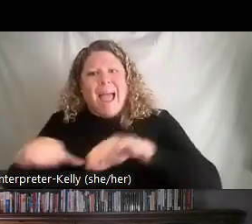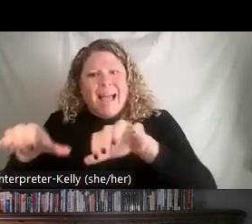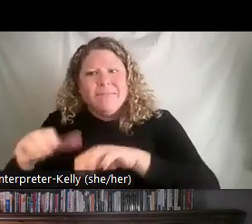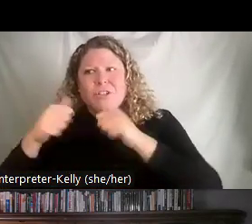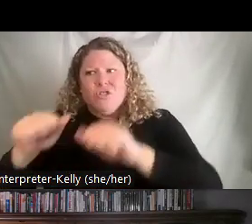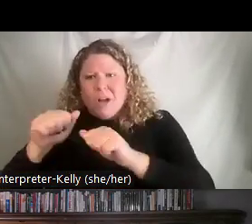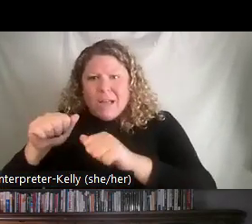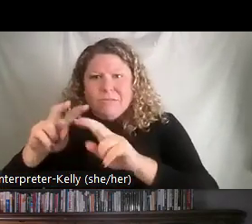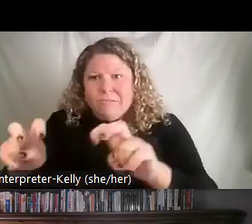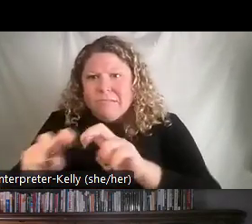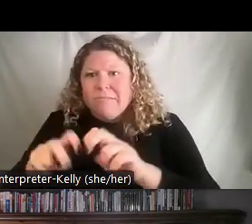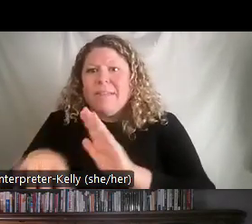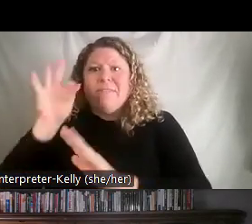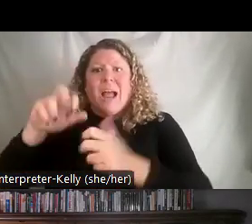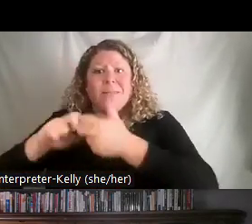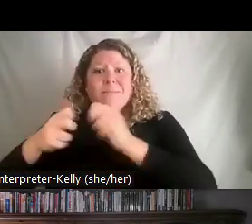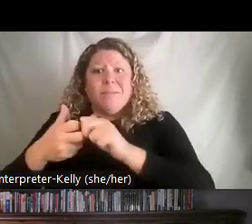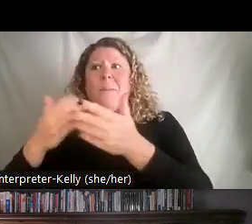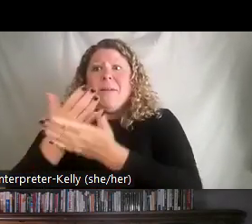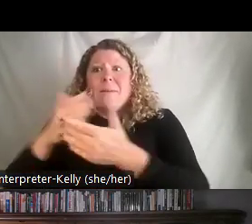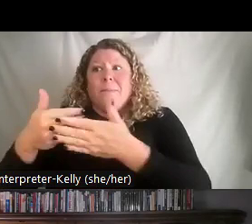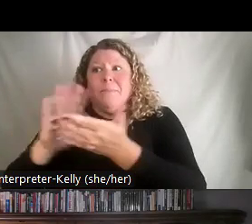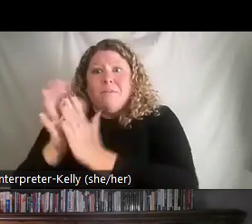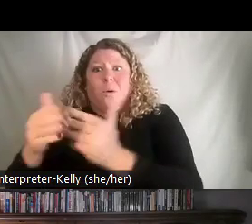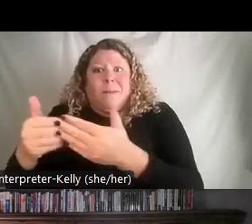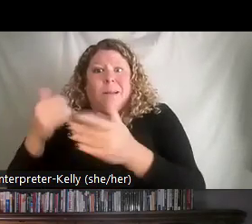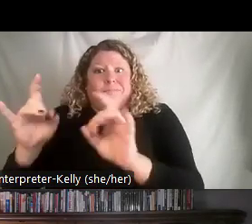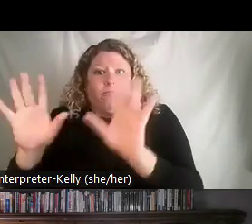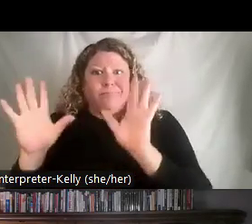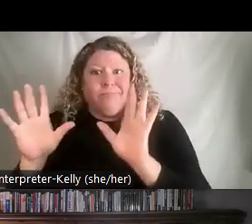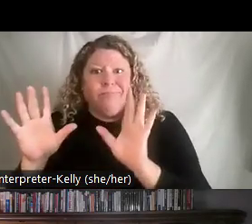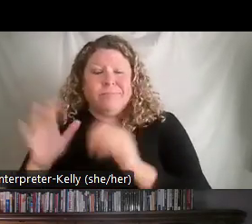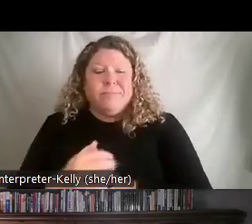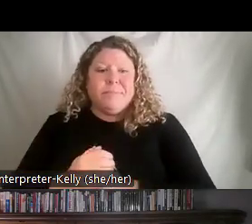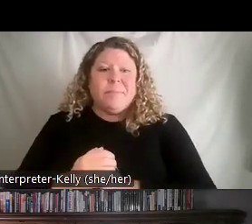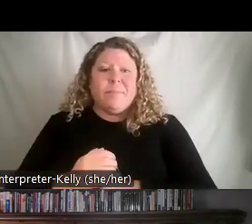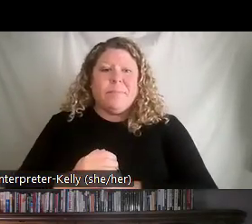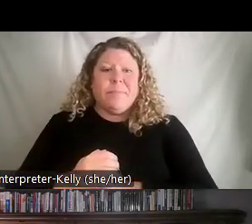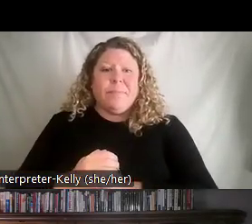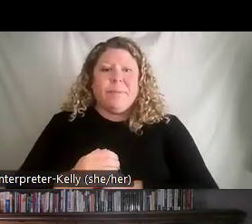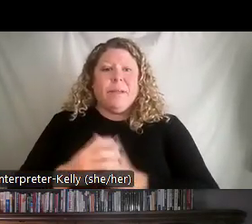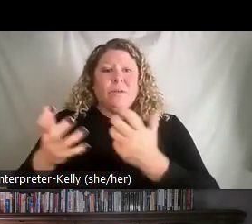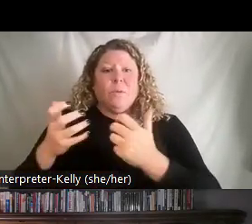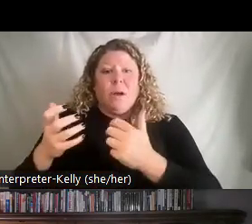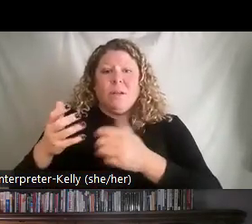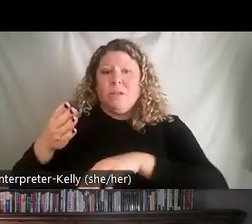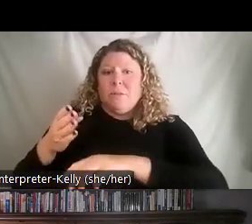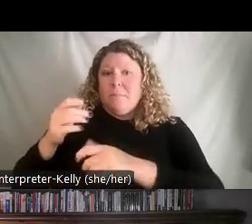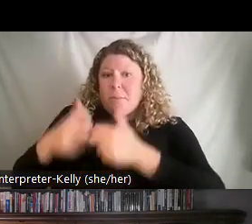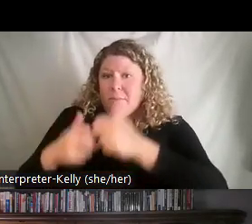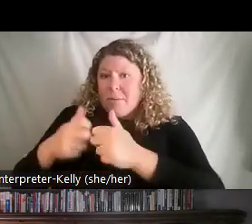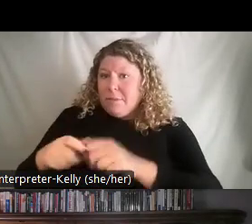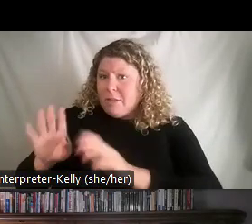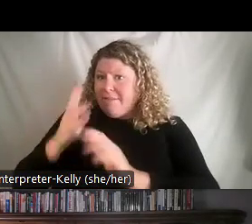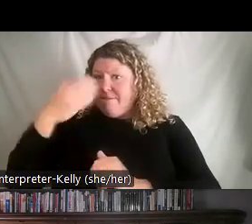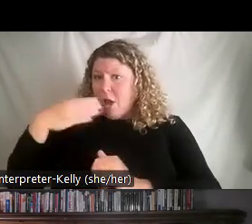cause and eliminating the fires in the first place. We want to have improvements identified by the front line where management then